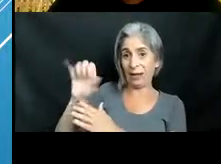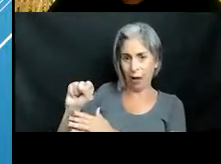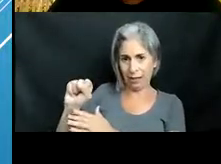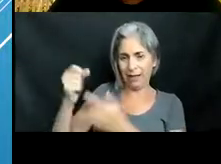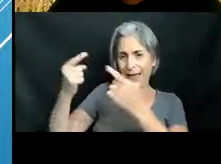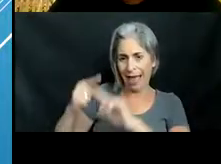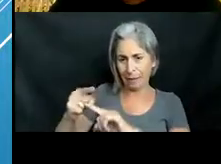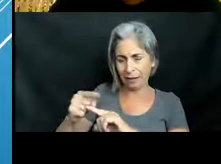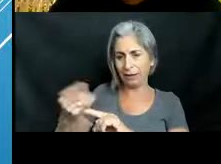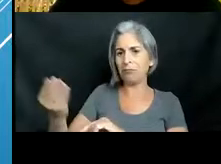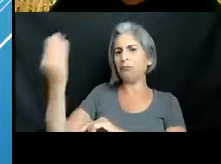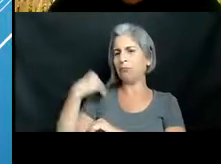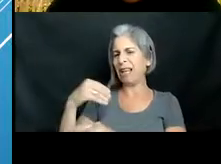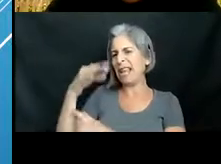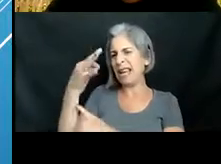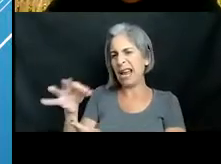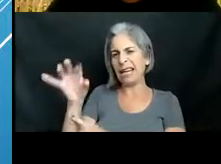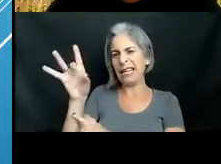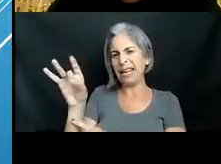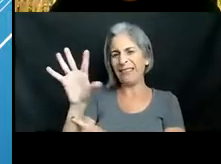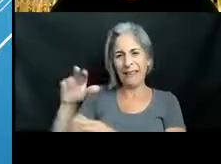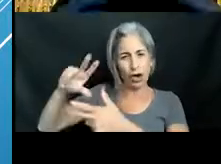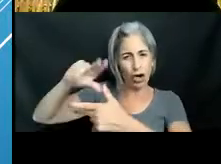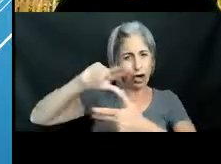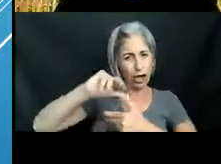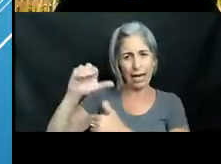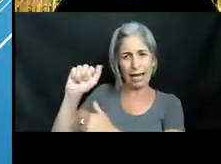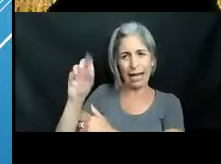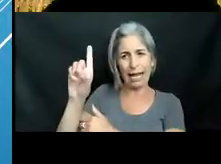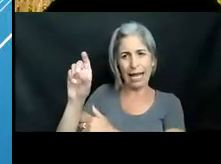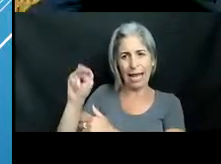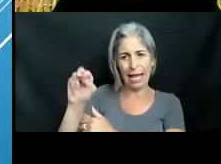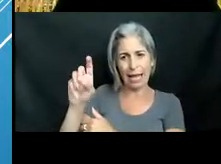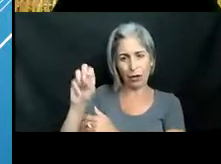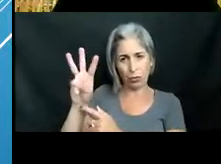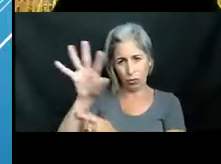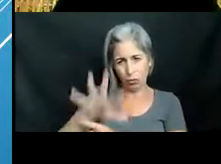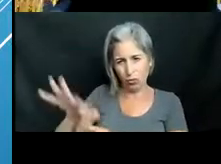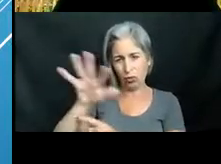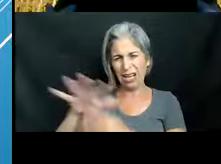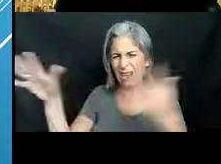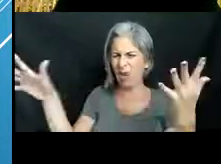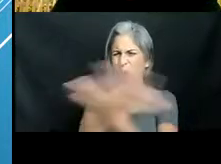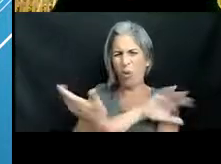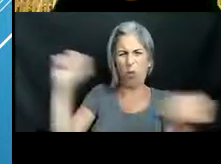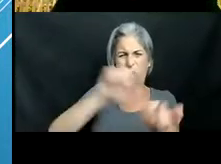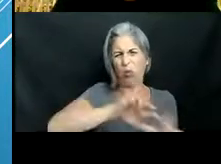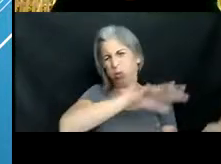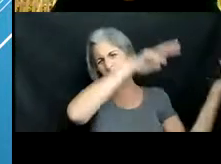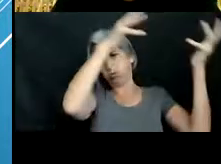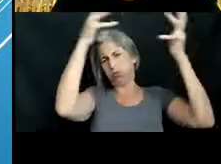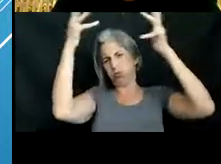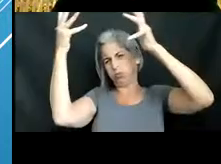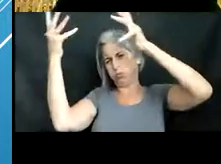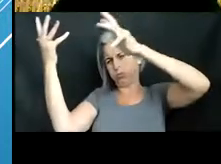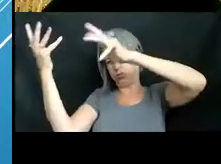came in a little bit before 1985 i don't remember the exact year but that came in that did a ton of destruction including wrecking a lot of our